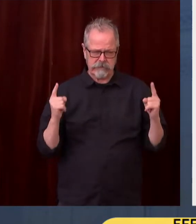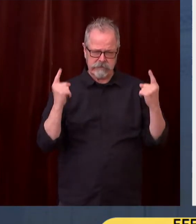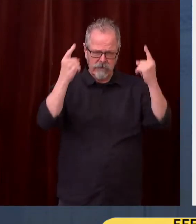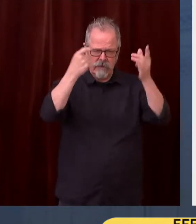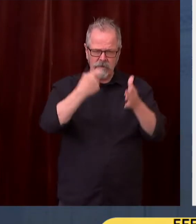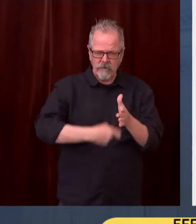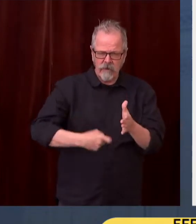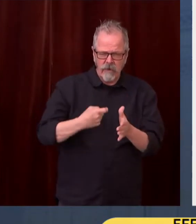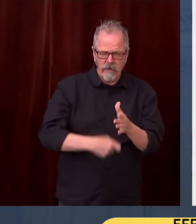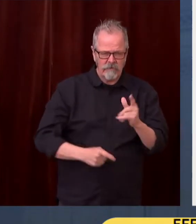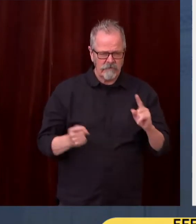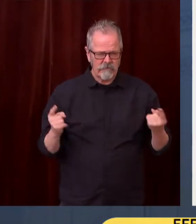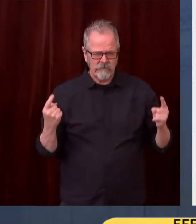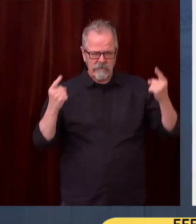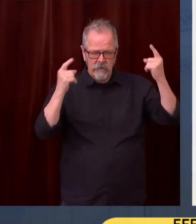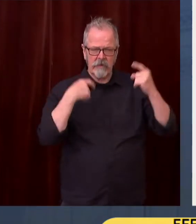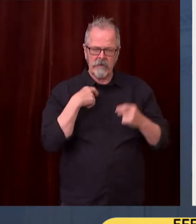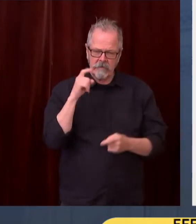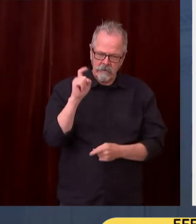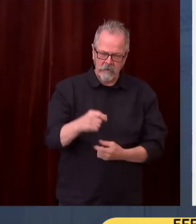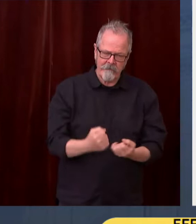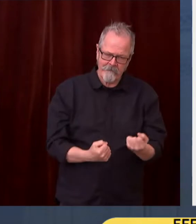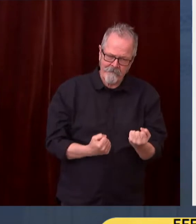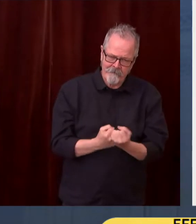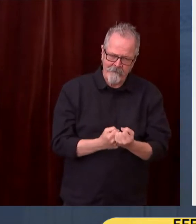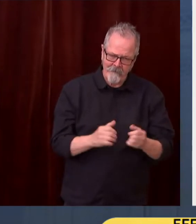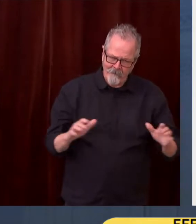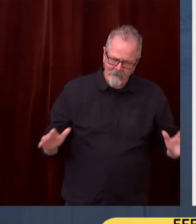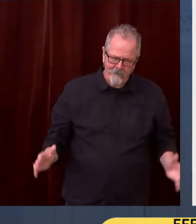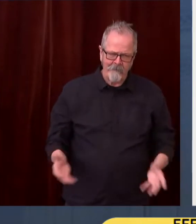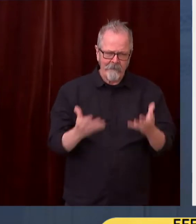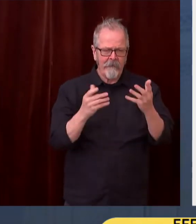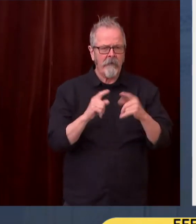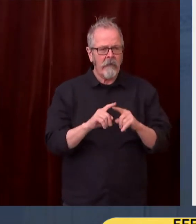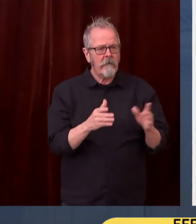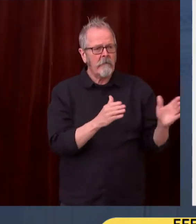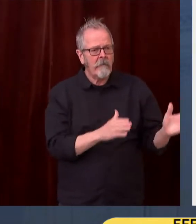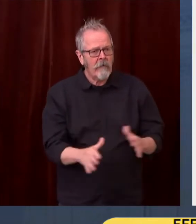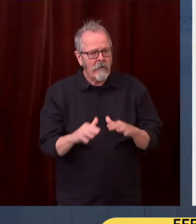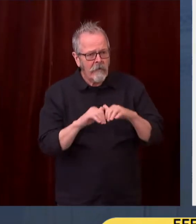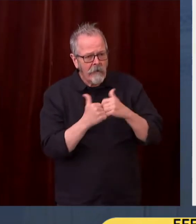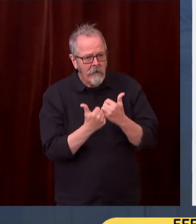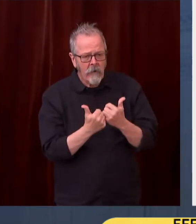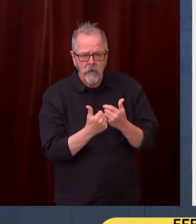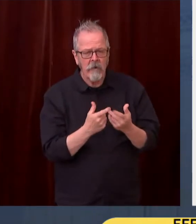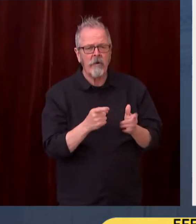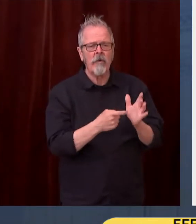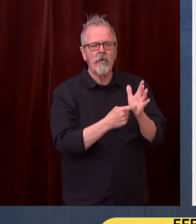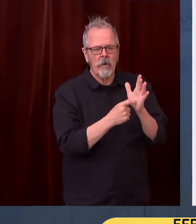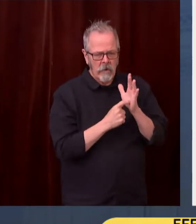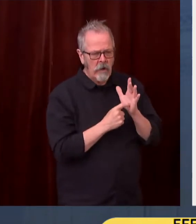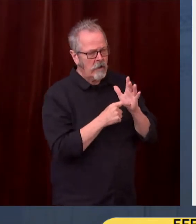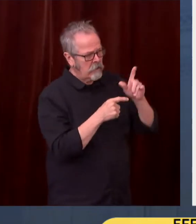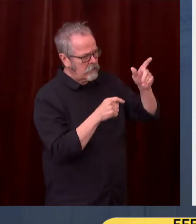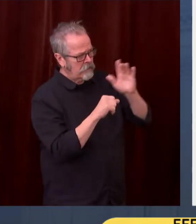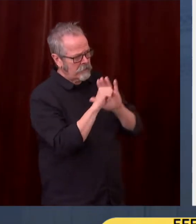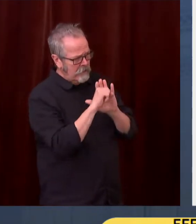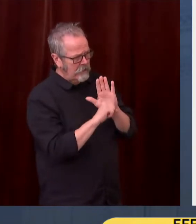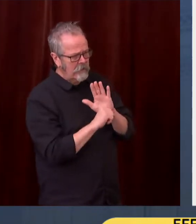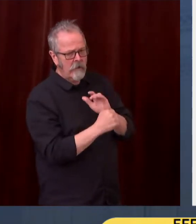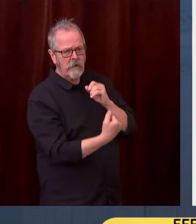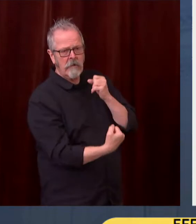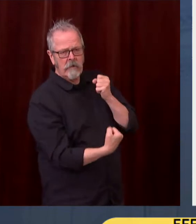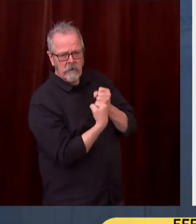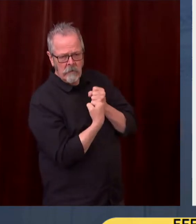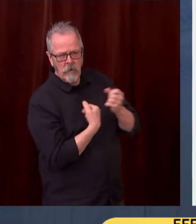foreclosure prevention resources, our overburdened homelessness response system will be even more catastrophically overwhelmed with the